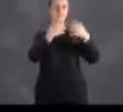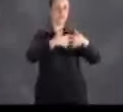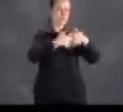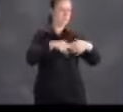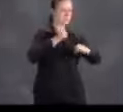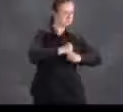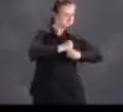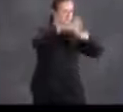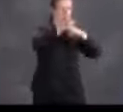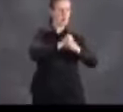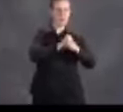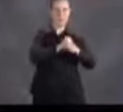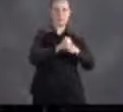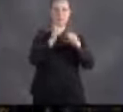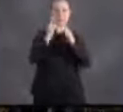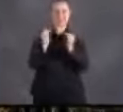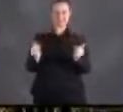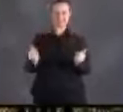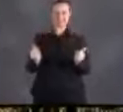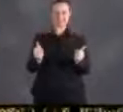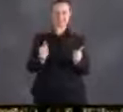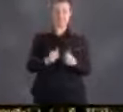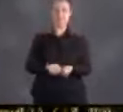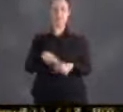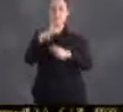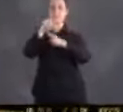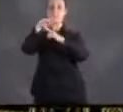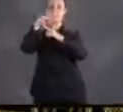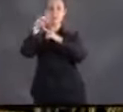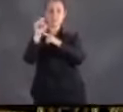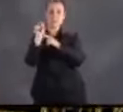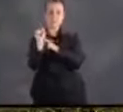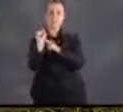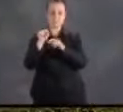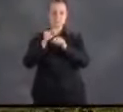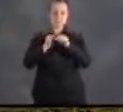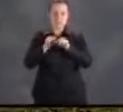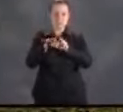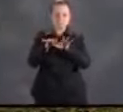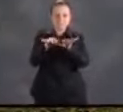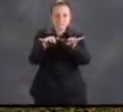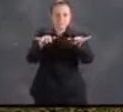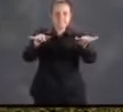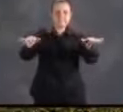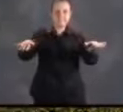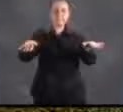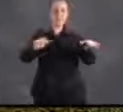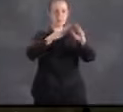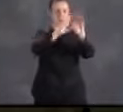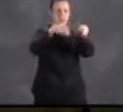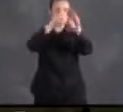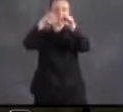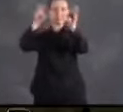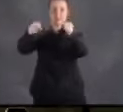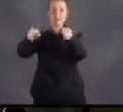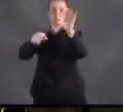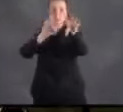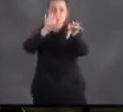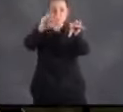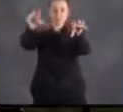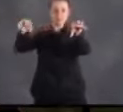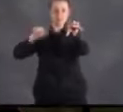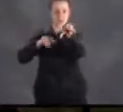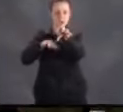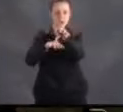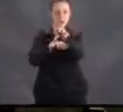and other industrial accidents. Vast numbers of pipelines extend in all directions of the region, carrying flammable